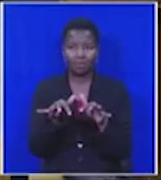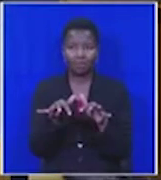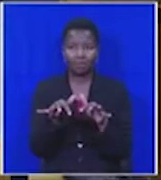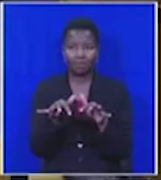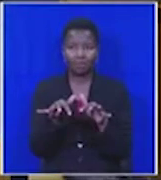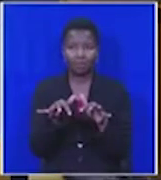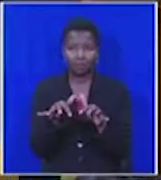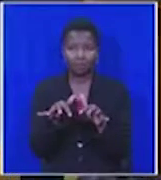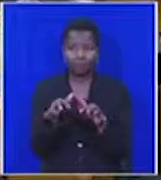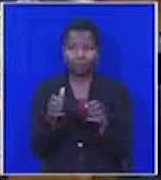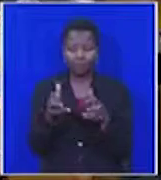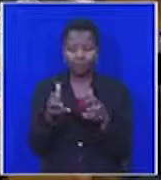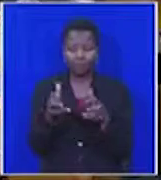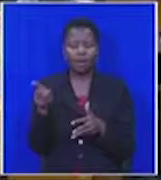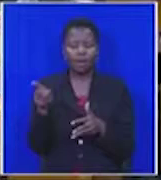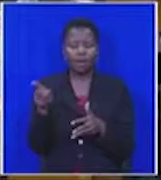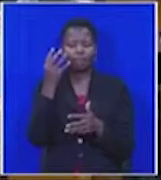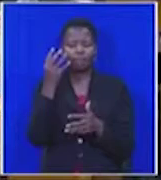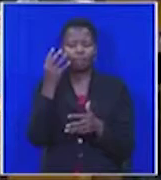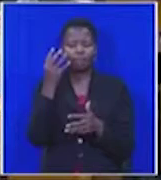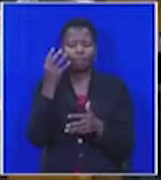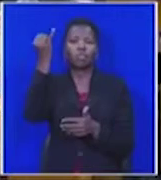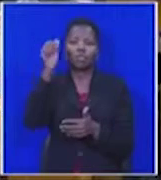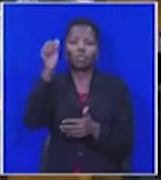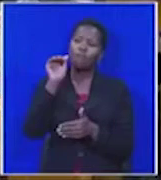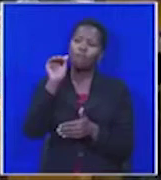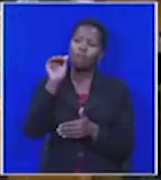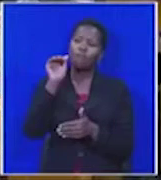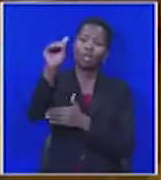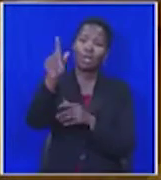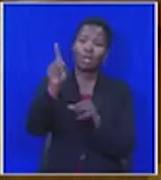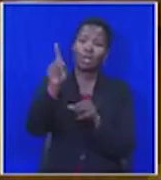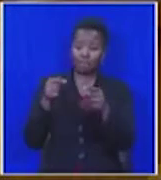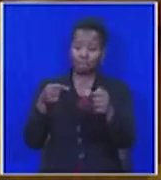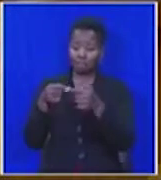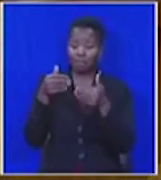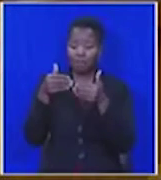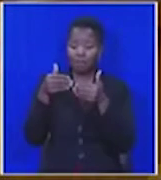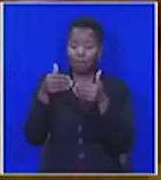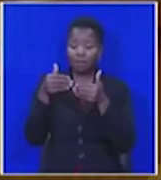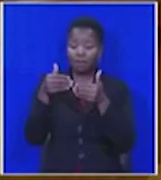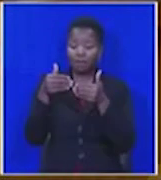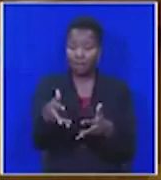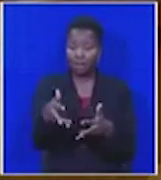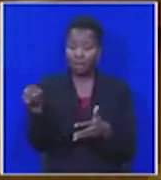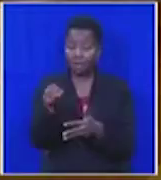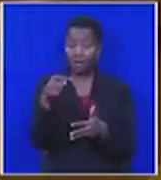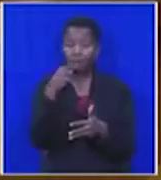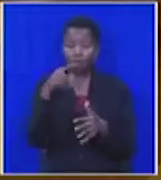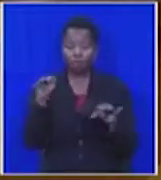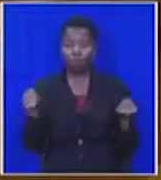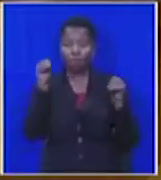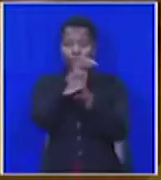Now, can you imagine a future, and judging by the way things are going now, it won't be long, when you sit on the opposition